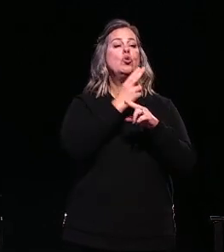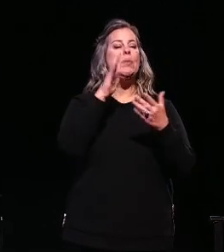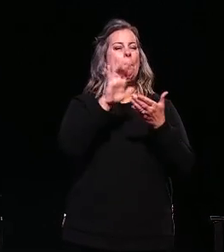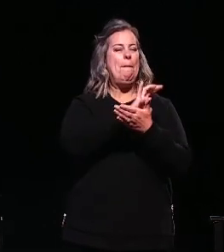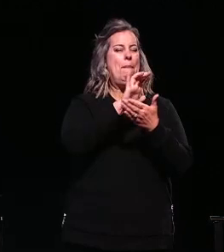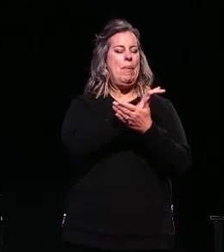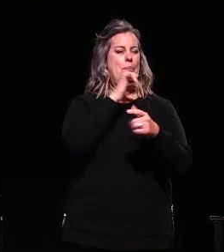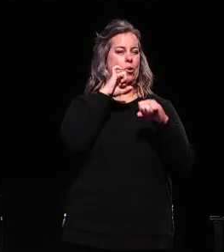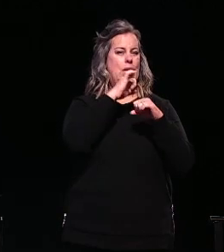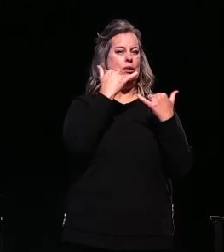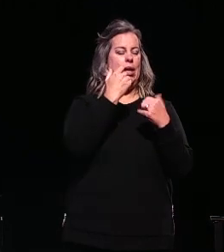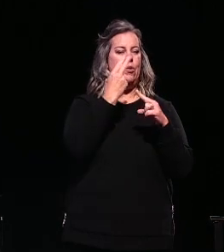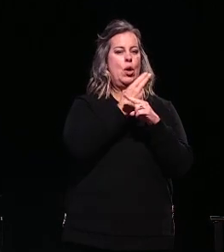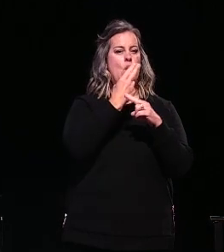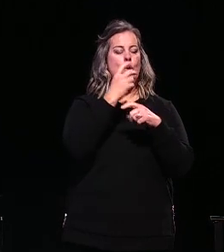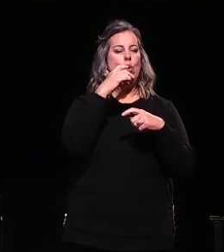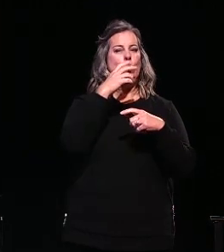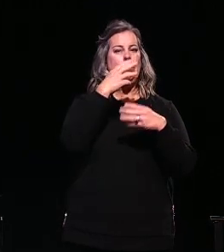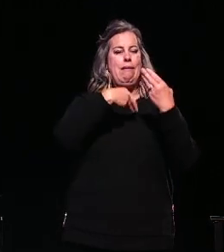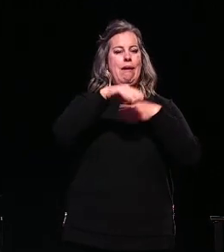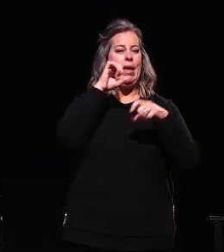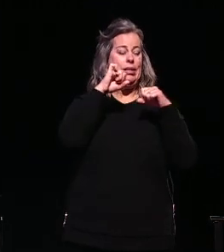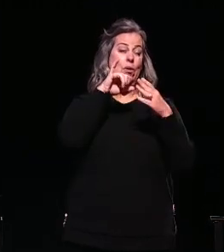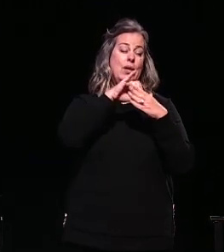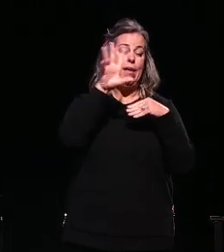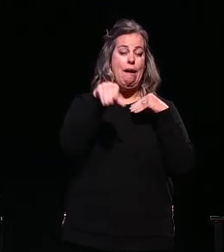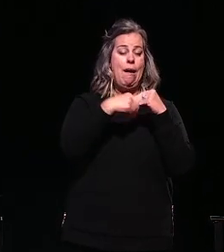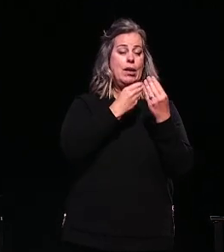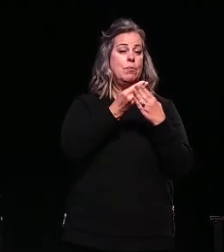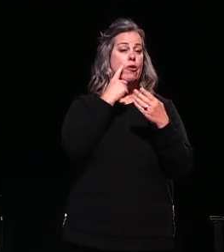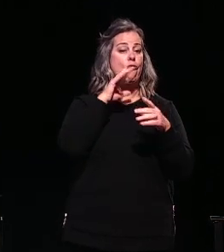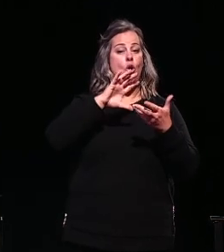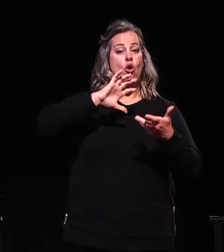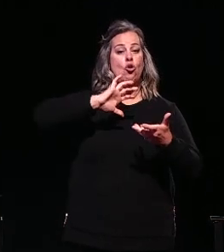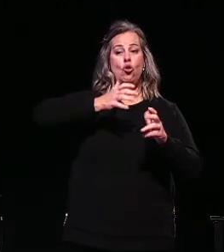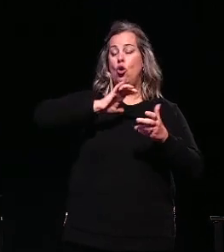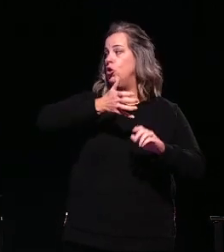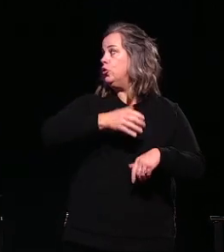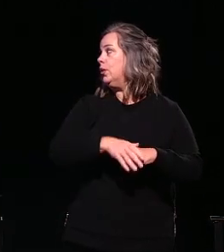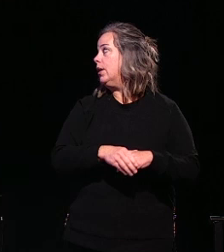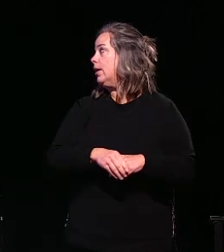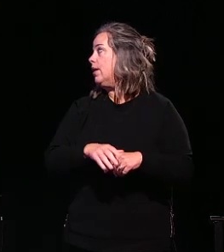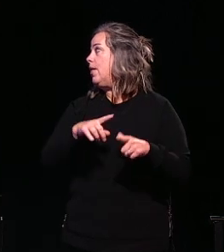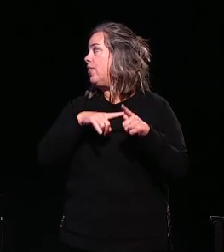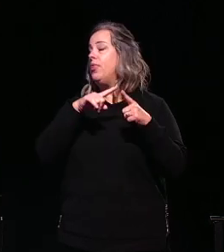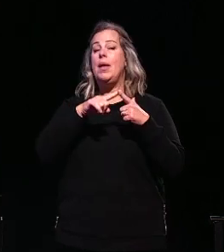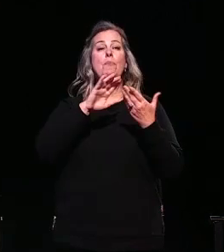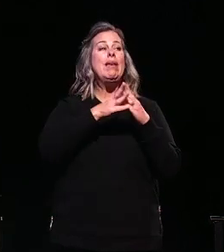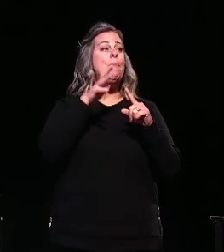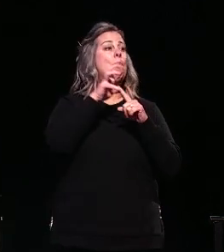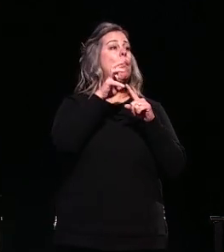now they use hand towels which introduce laundry costs to farms and in the 80s milking gloves became popular to reduce cross-contamination.